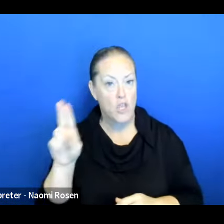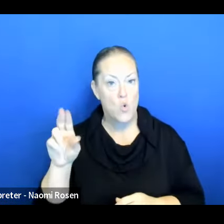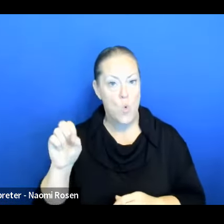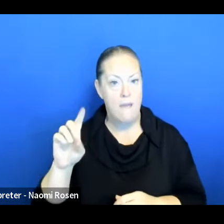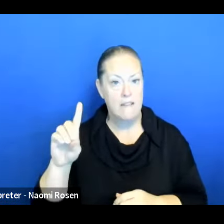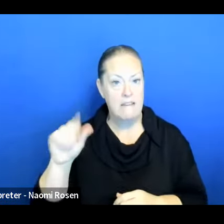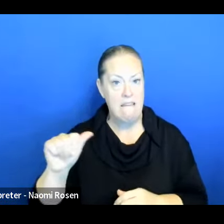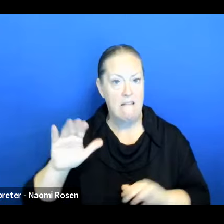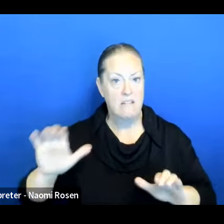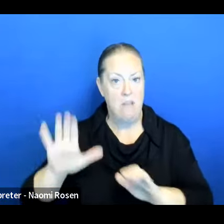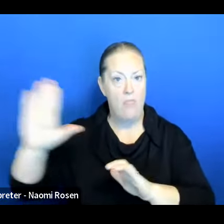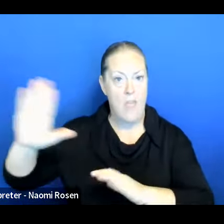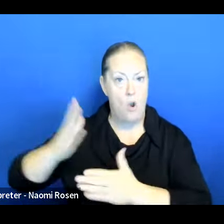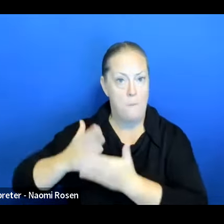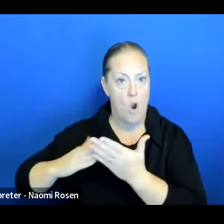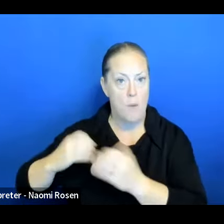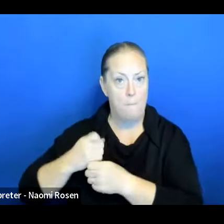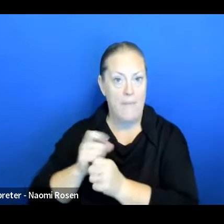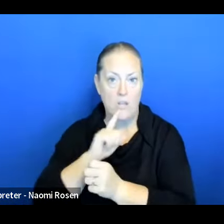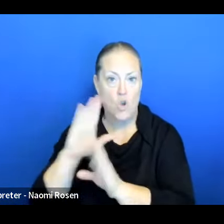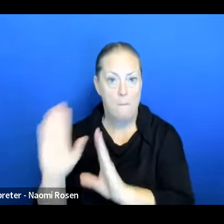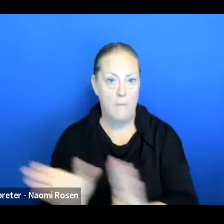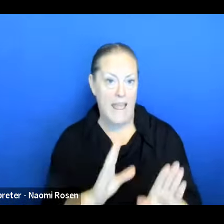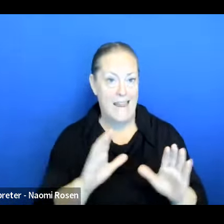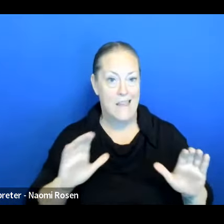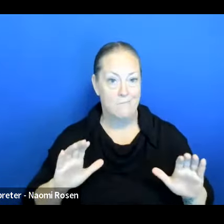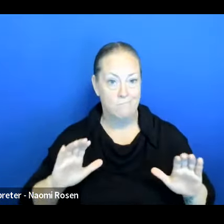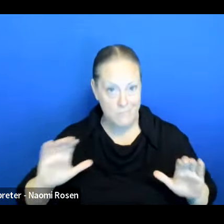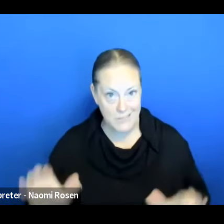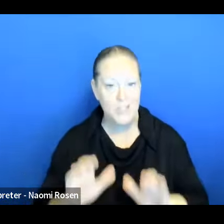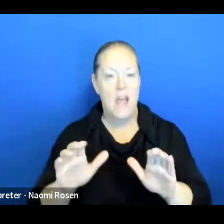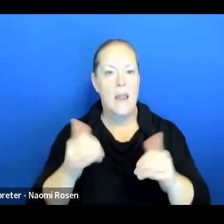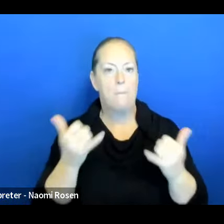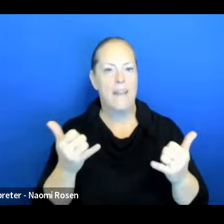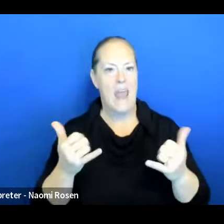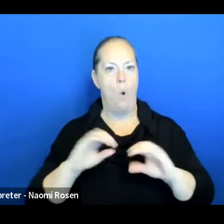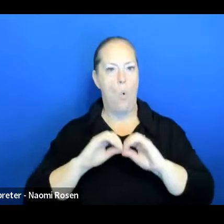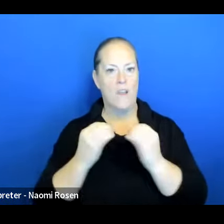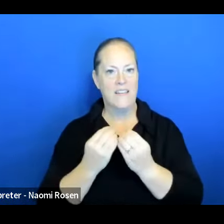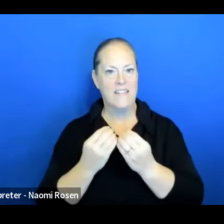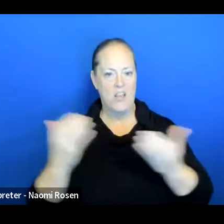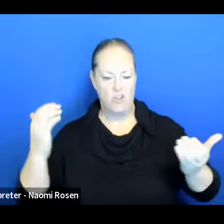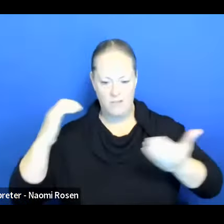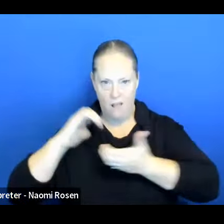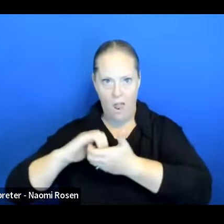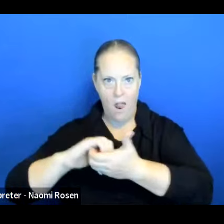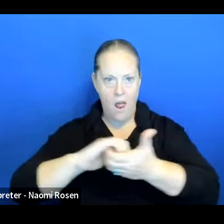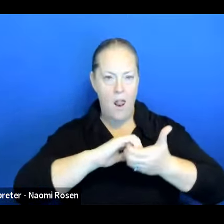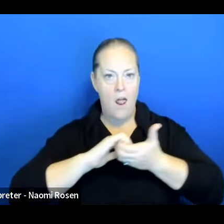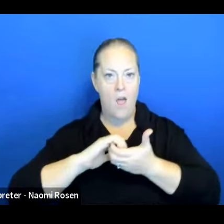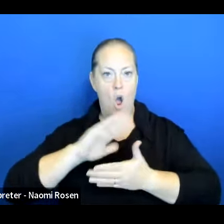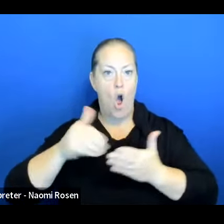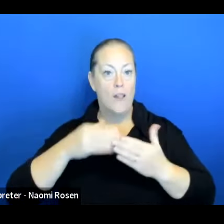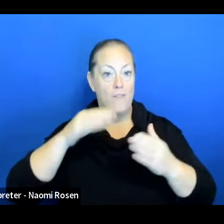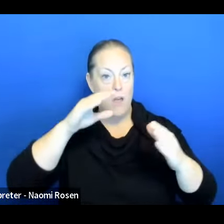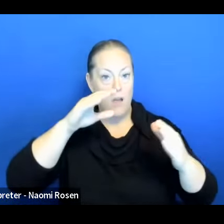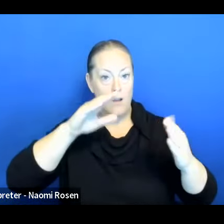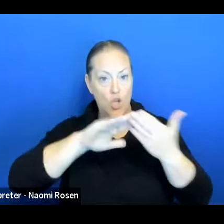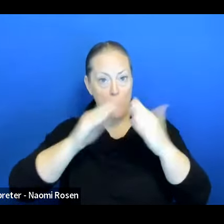done. The implementation is on us and the institutions, the organizations, the collaborations, the community input, and also